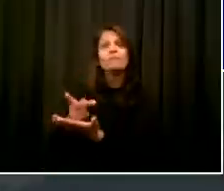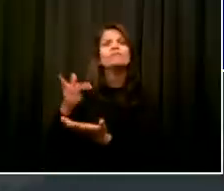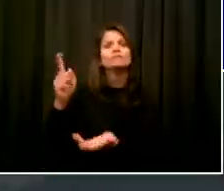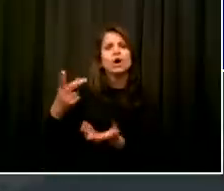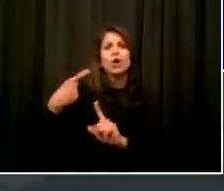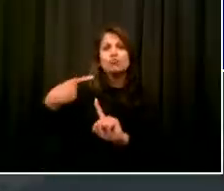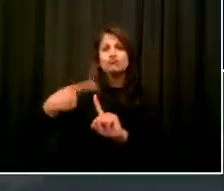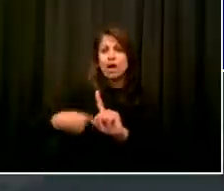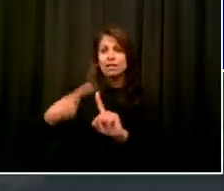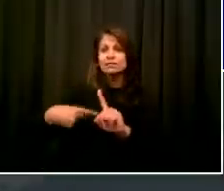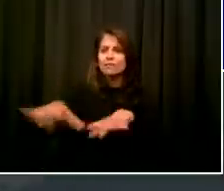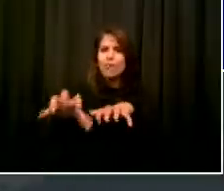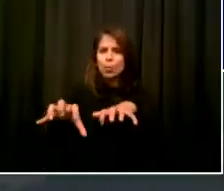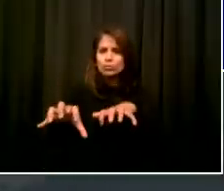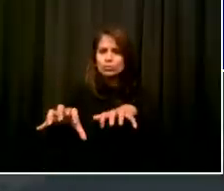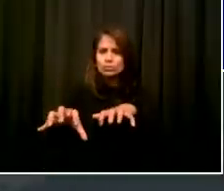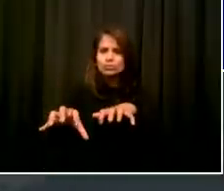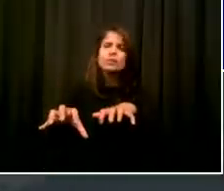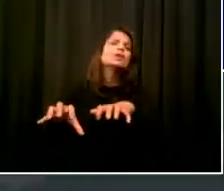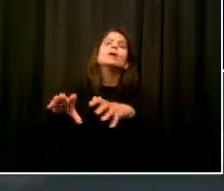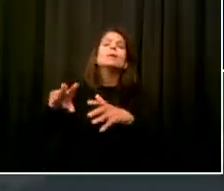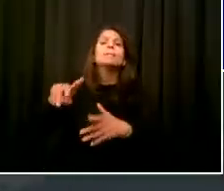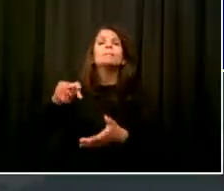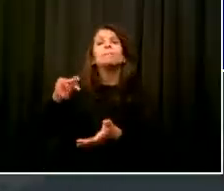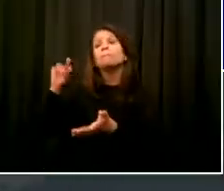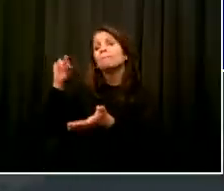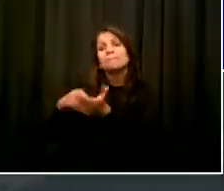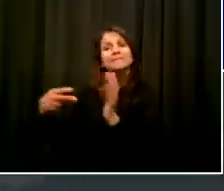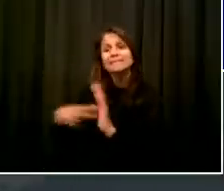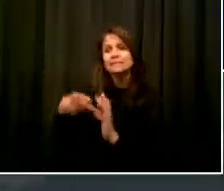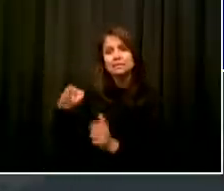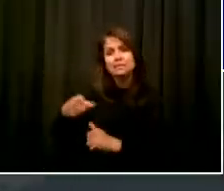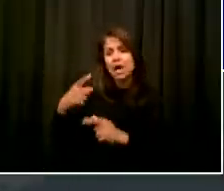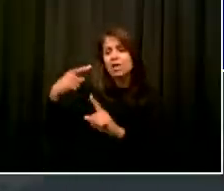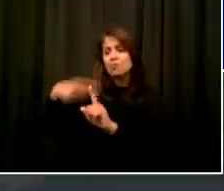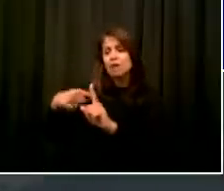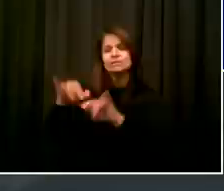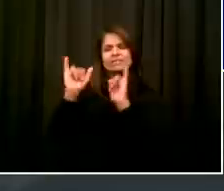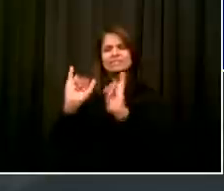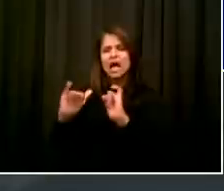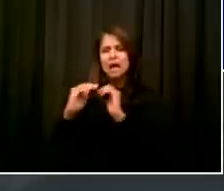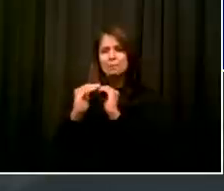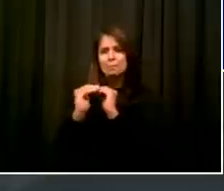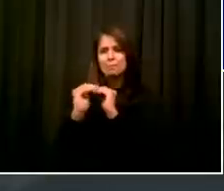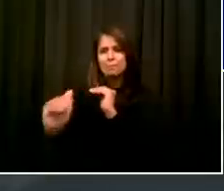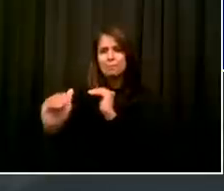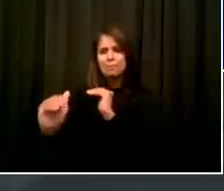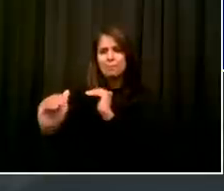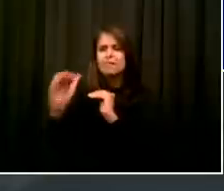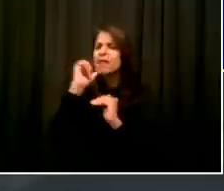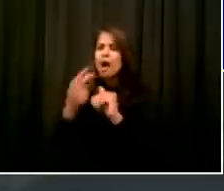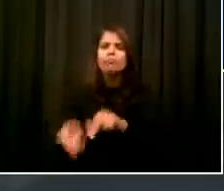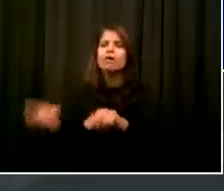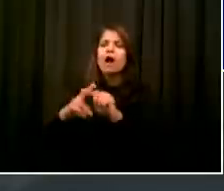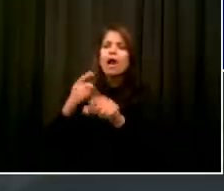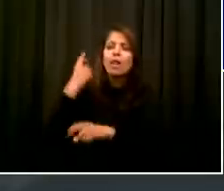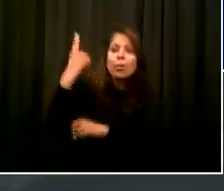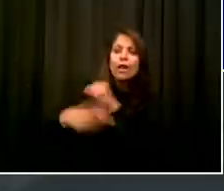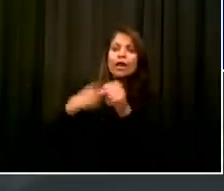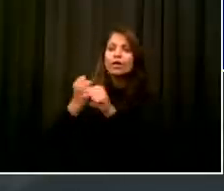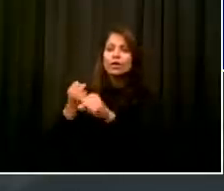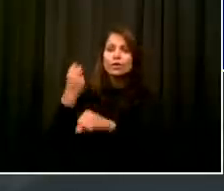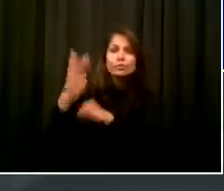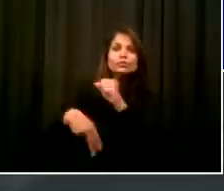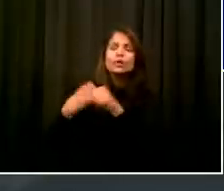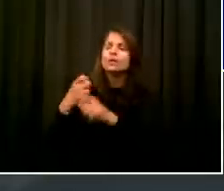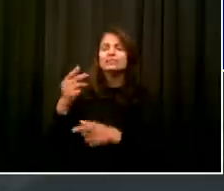Guidelines Board. And I've said since the beginning of administration, we have to do things differently. We have to not just look at the needs of landlords, which is what the history was